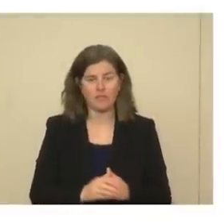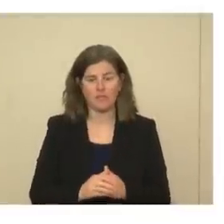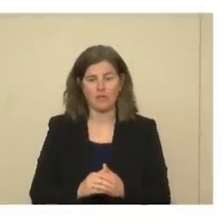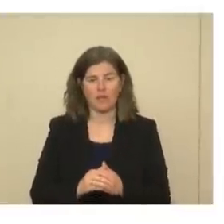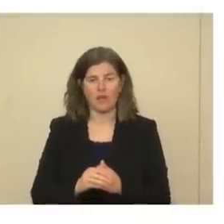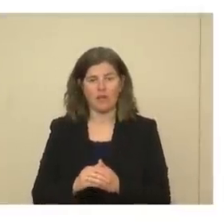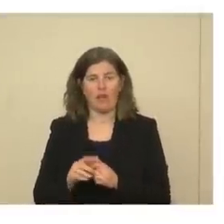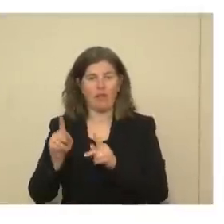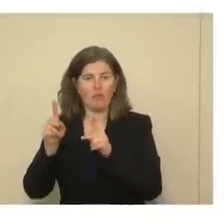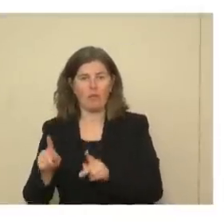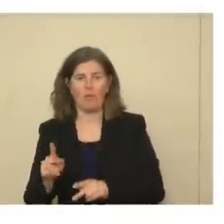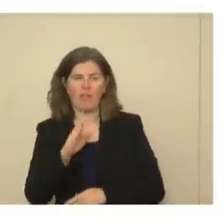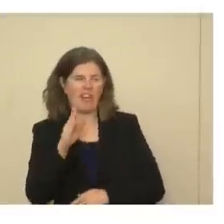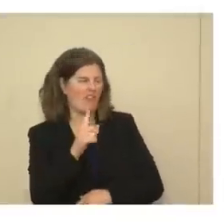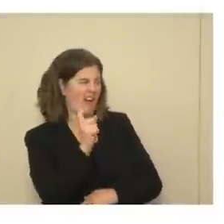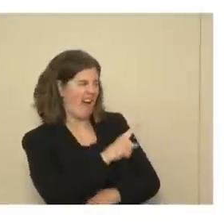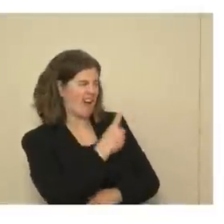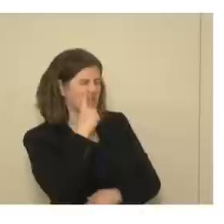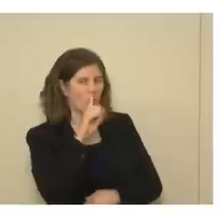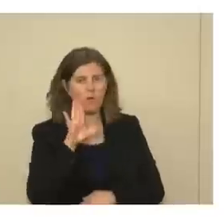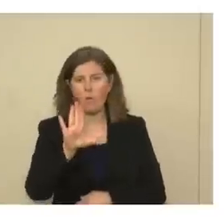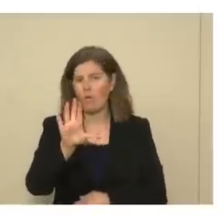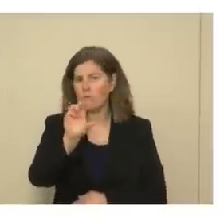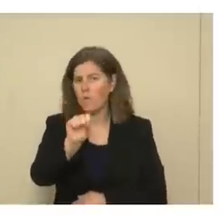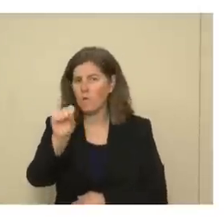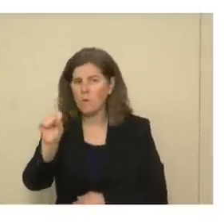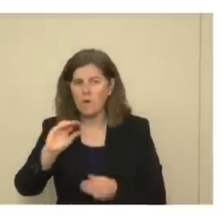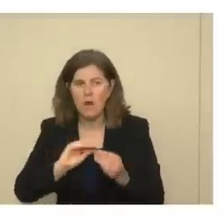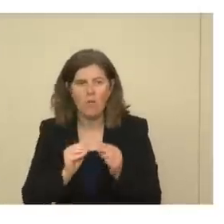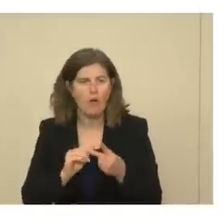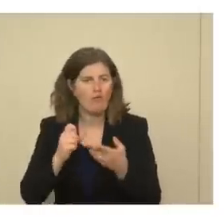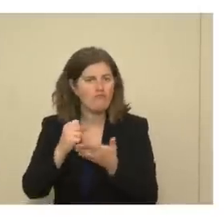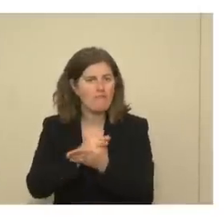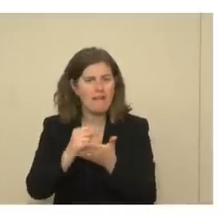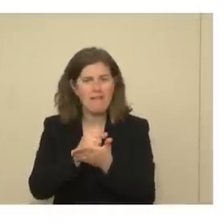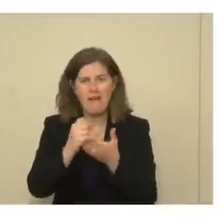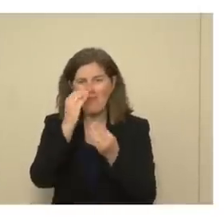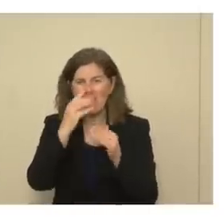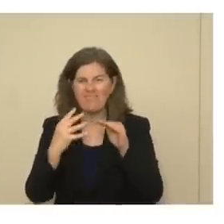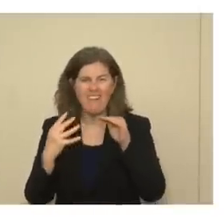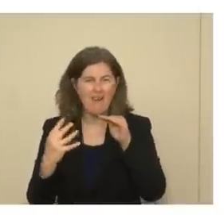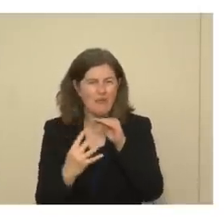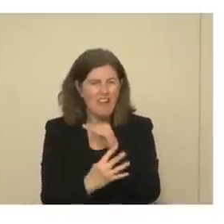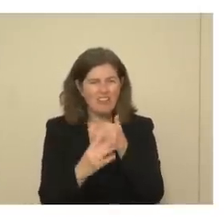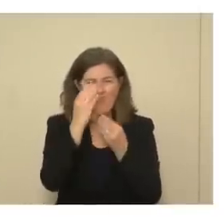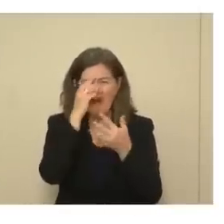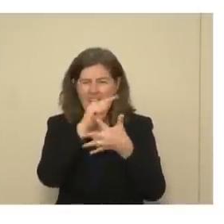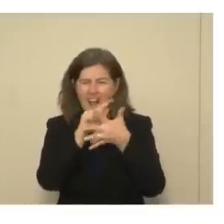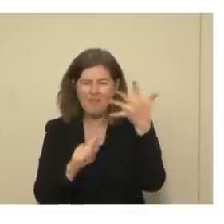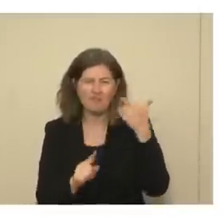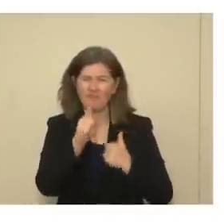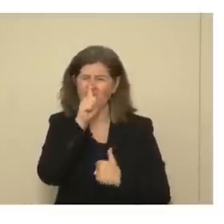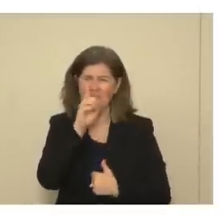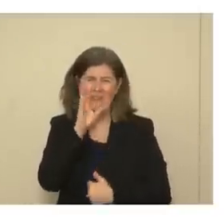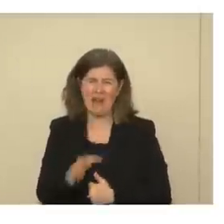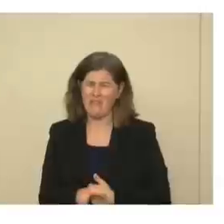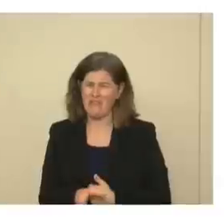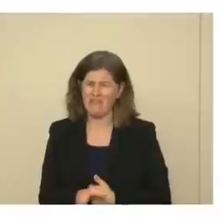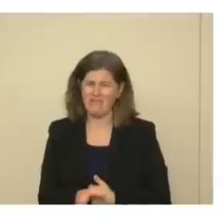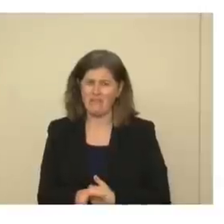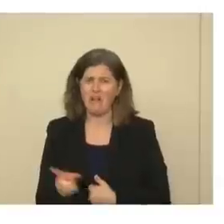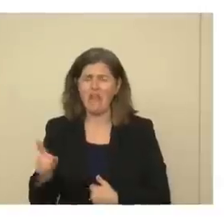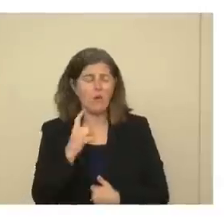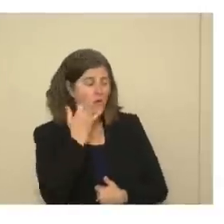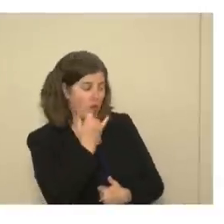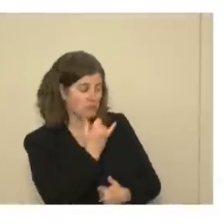tracers will never ask you for a Social Security number, credit card information, immigration status, things like that. They'll verify